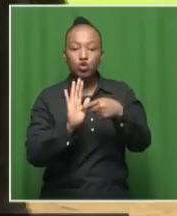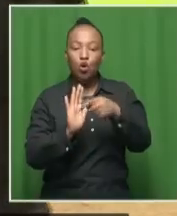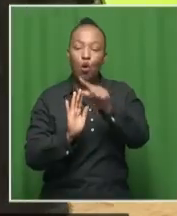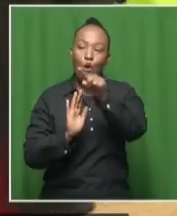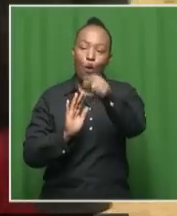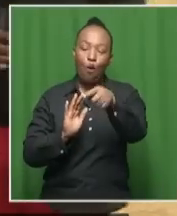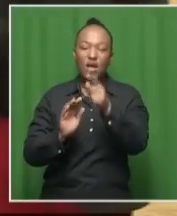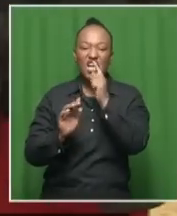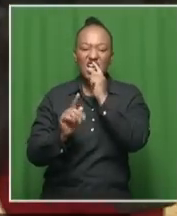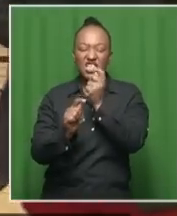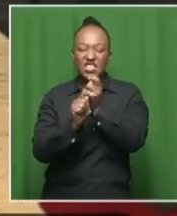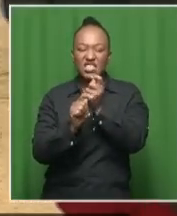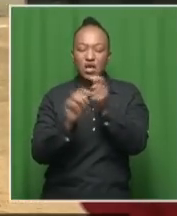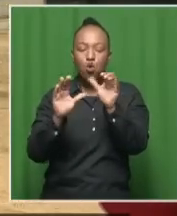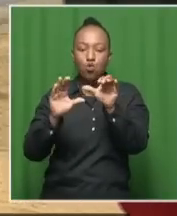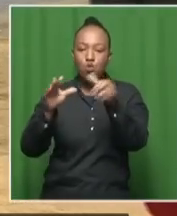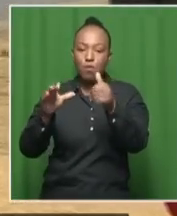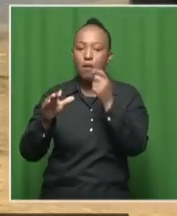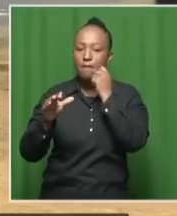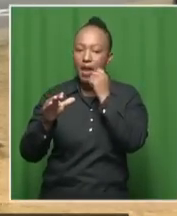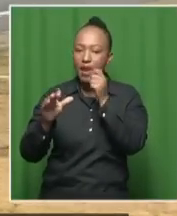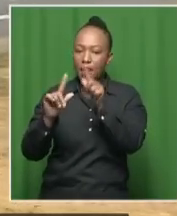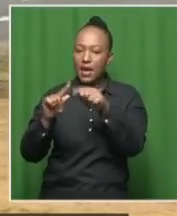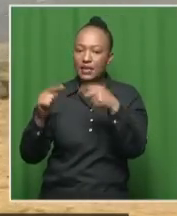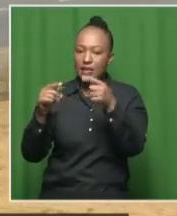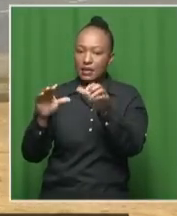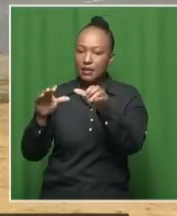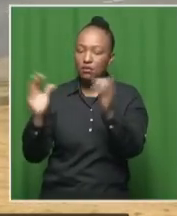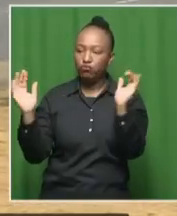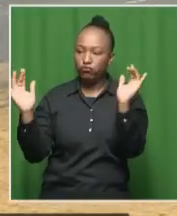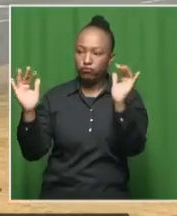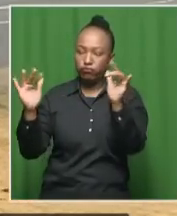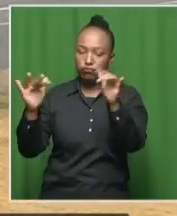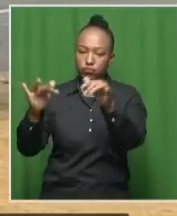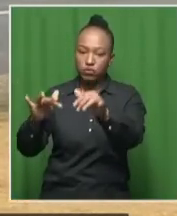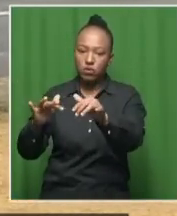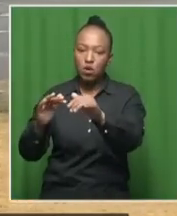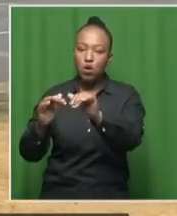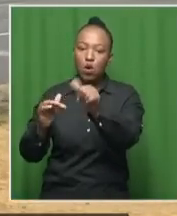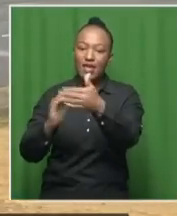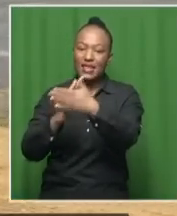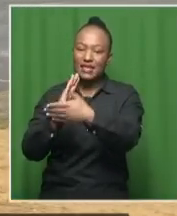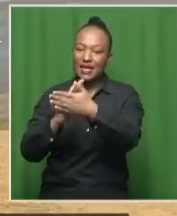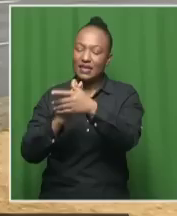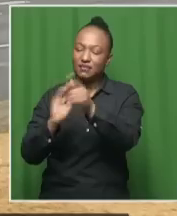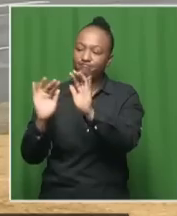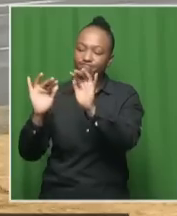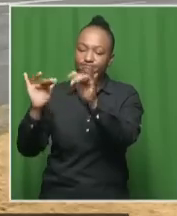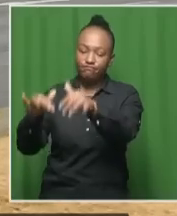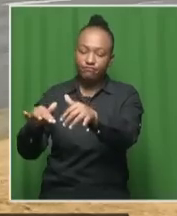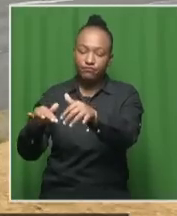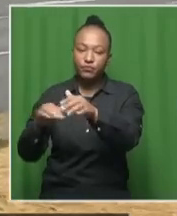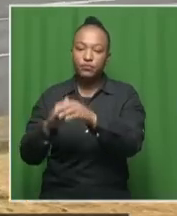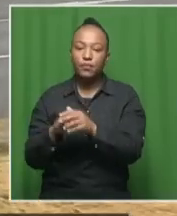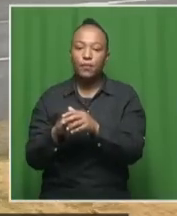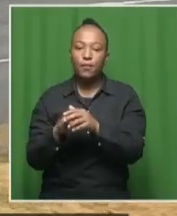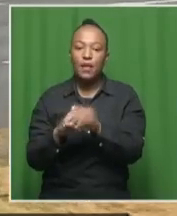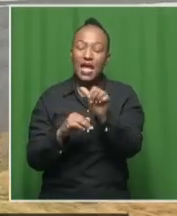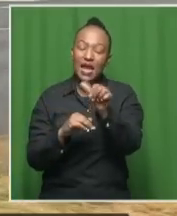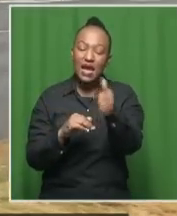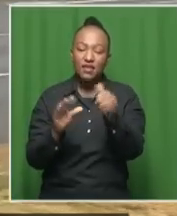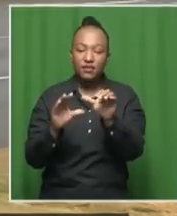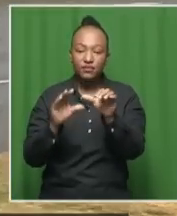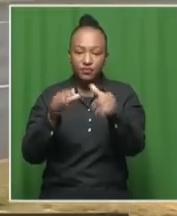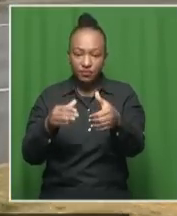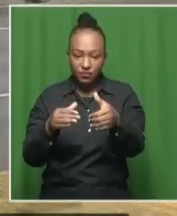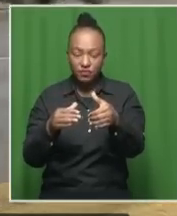squatter camp. There's a group of men that have already gathered on the other side. And then they disperse and there's another group. And you can see